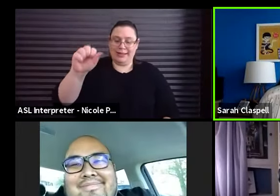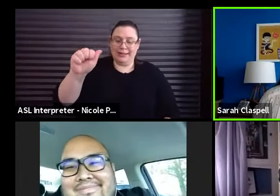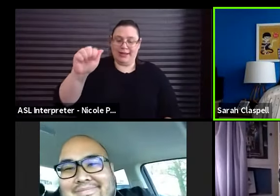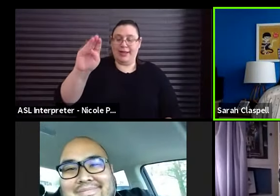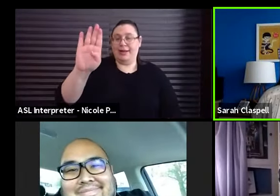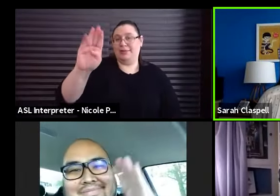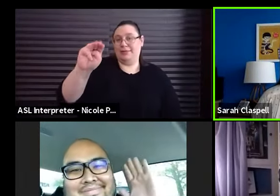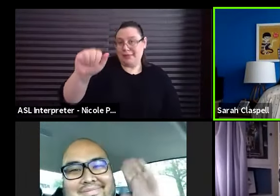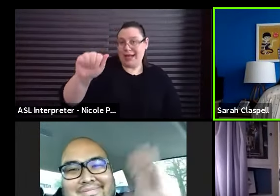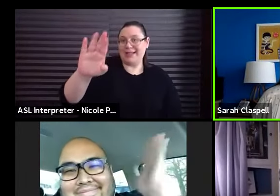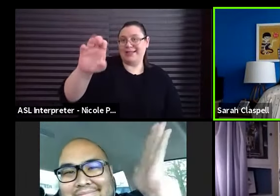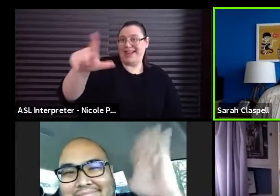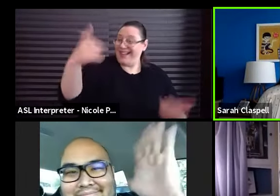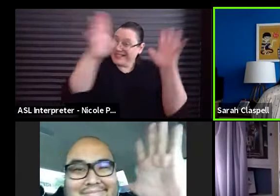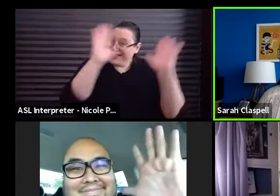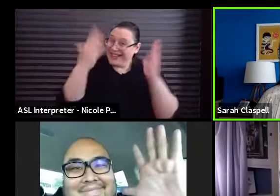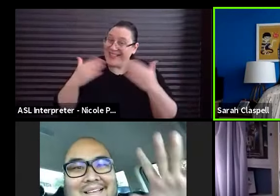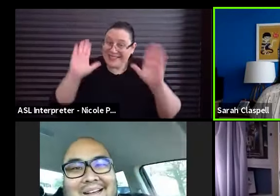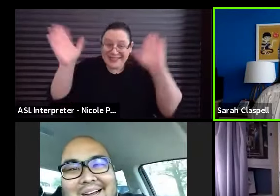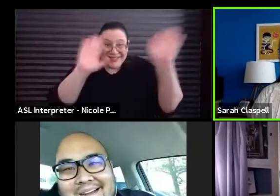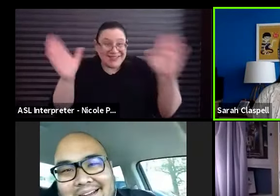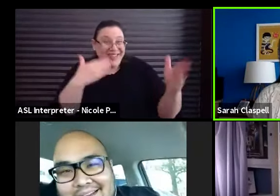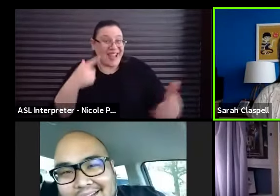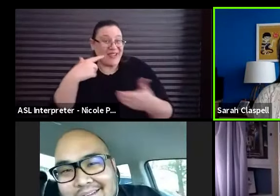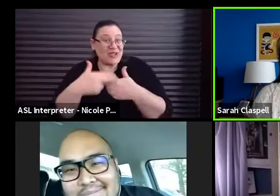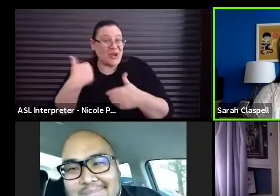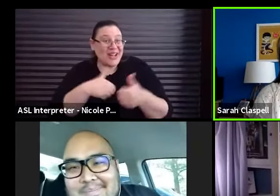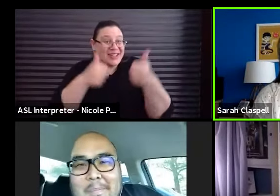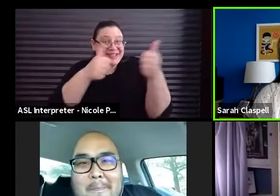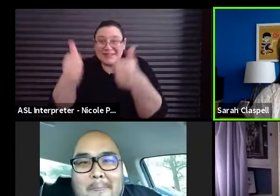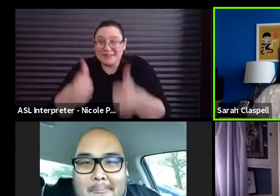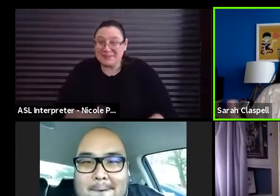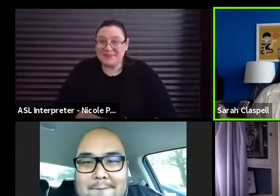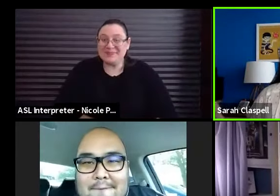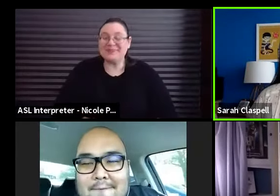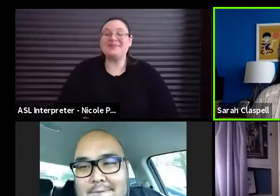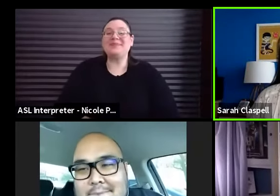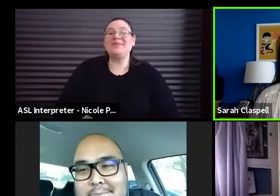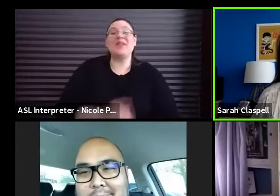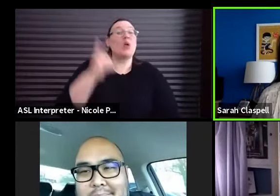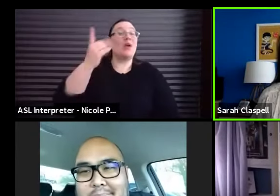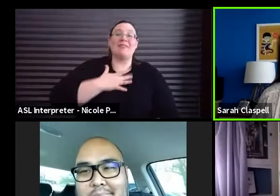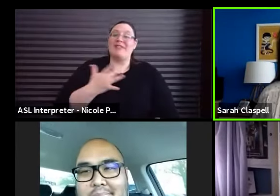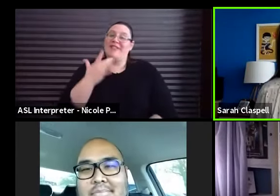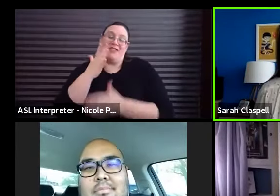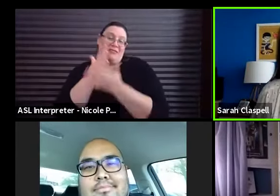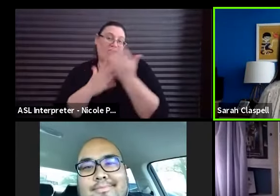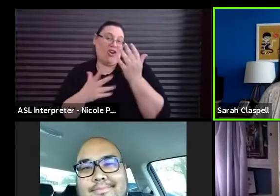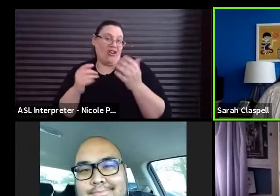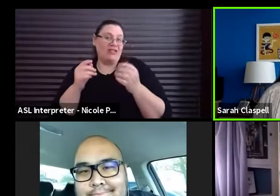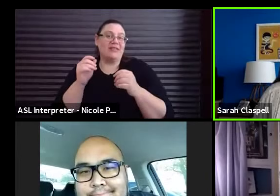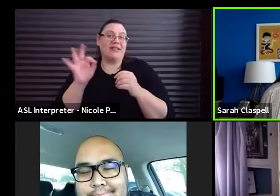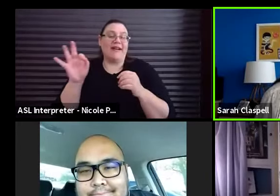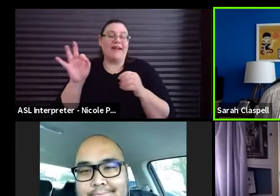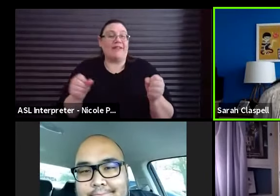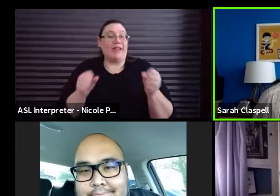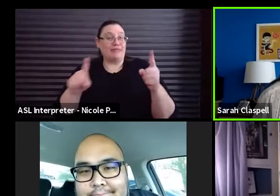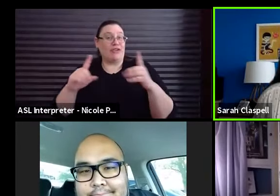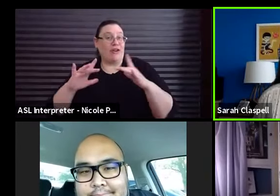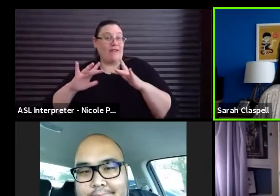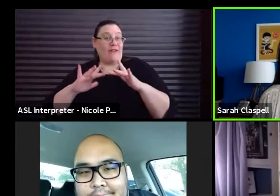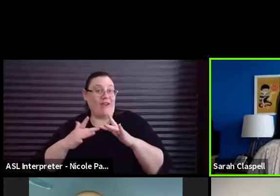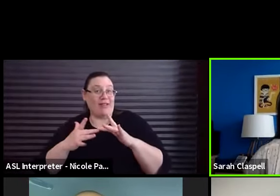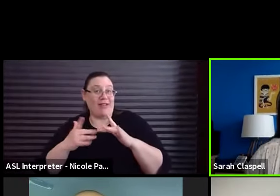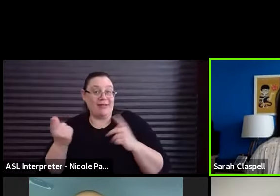Hello, friends. Thanks for doing this. One of my favorite parts about doing improv online, too,